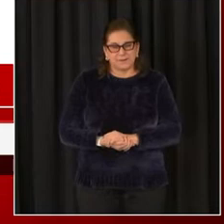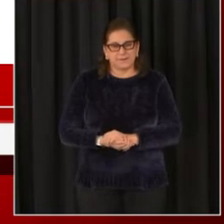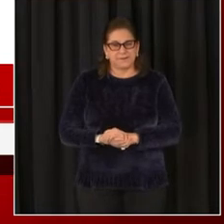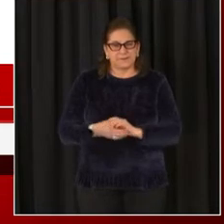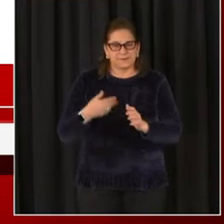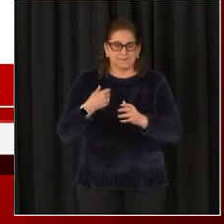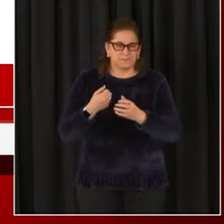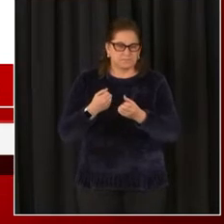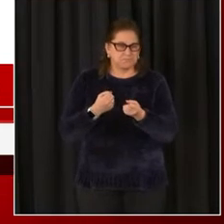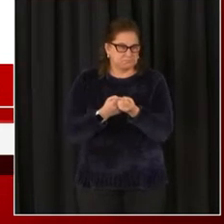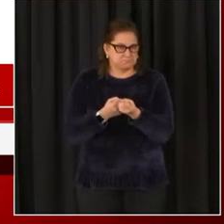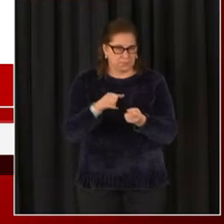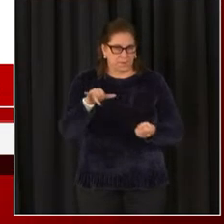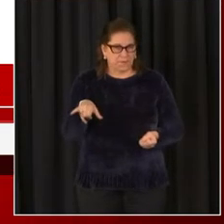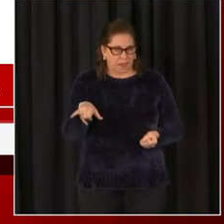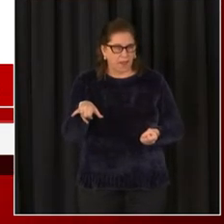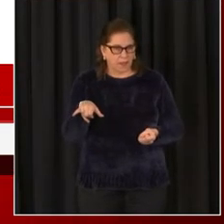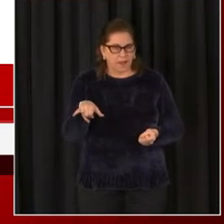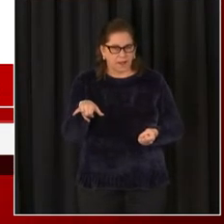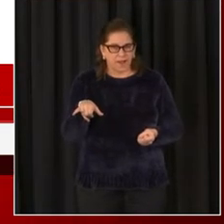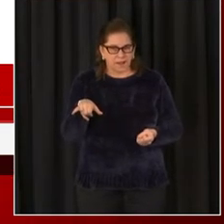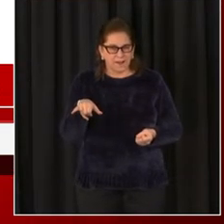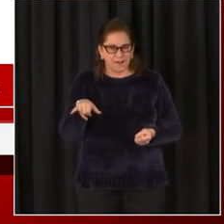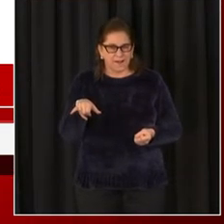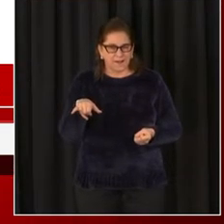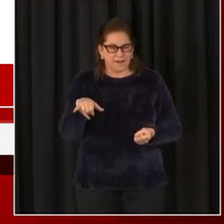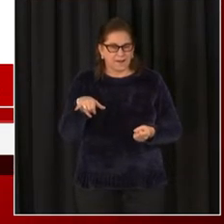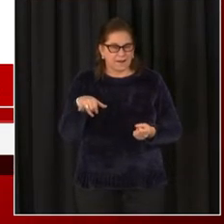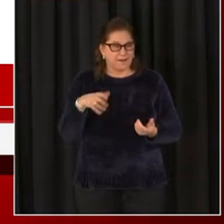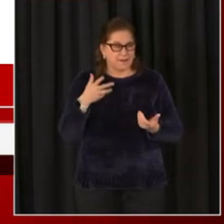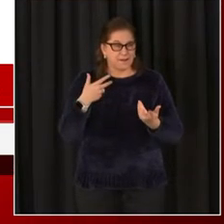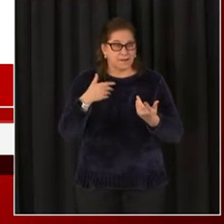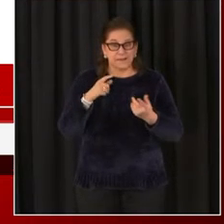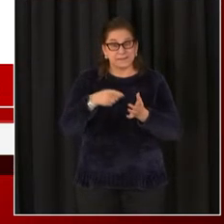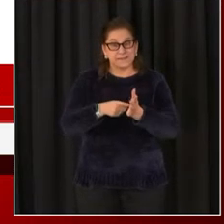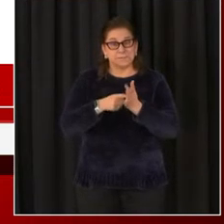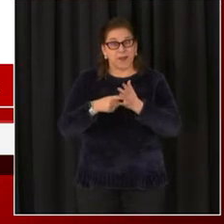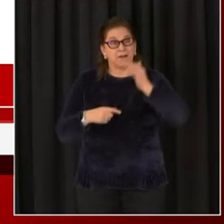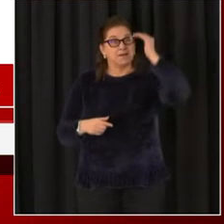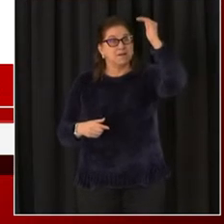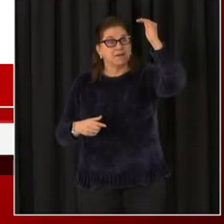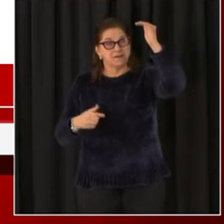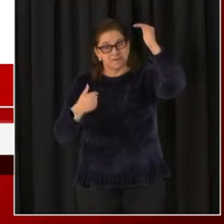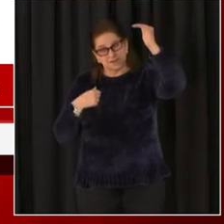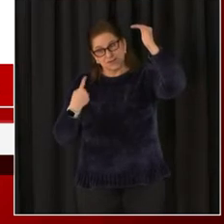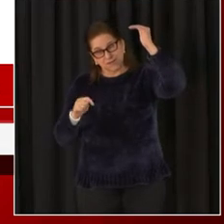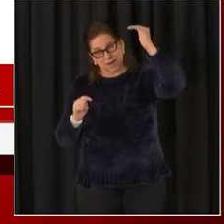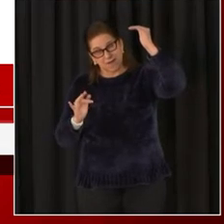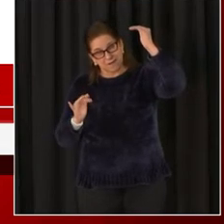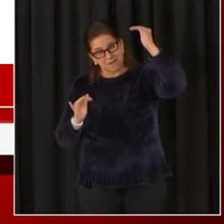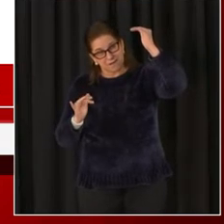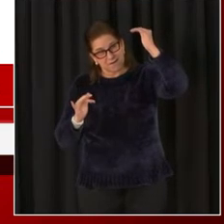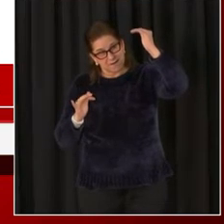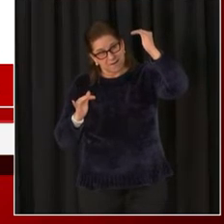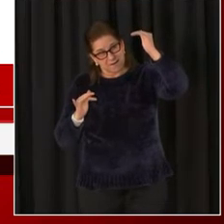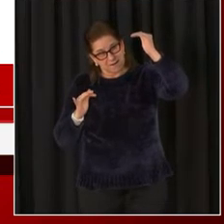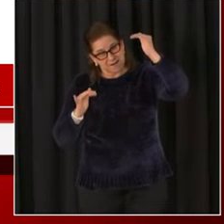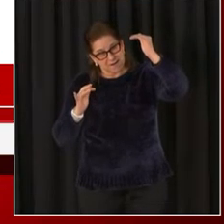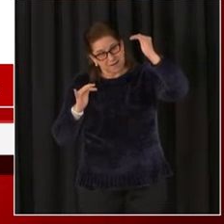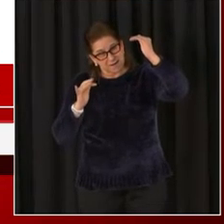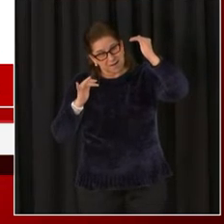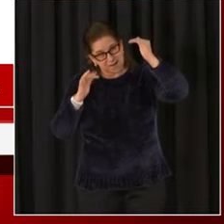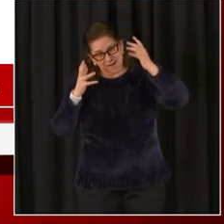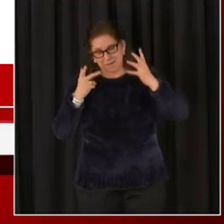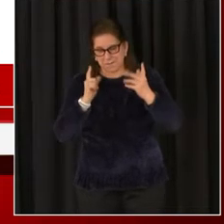supply of vaccine that we're receiving, that's simply not enough to meet demand. We've been able to dedicate doses of vaccine in the